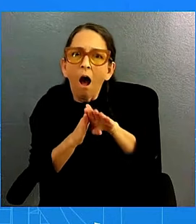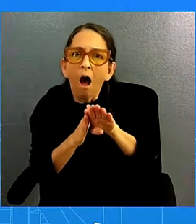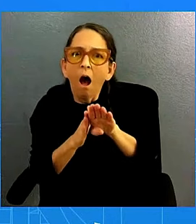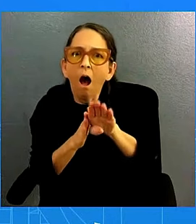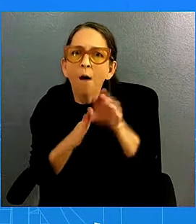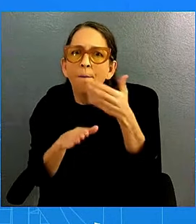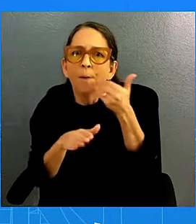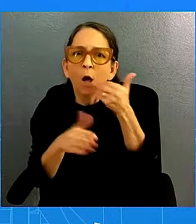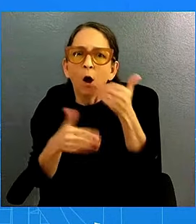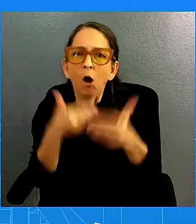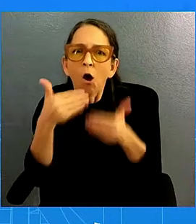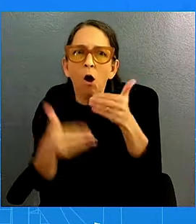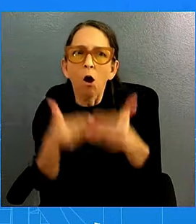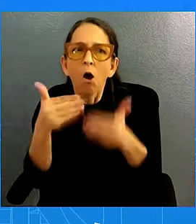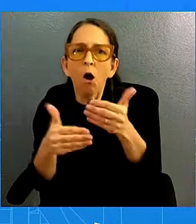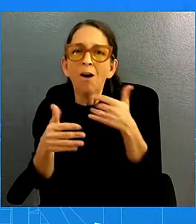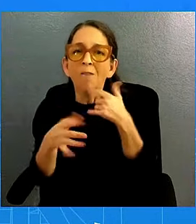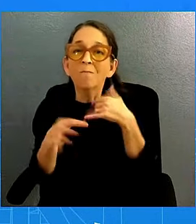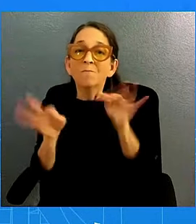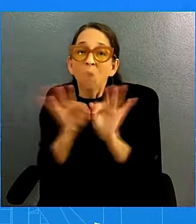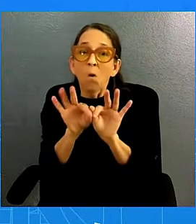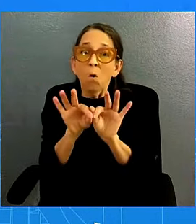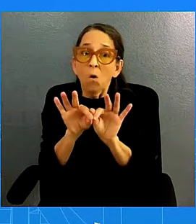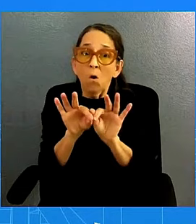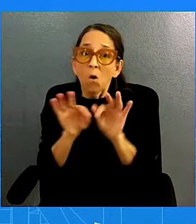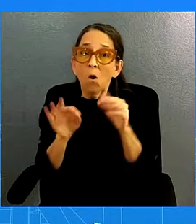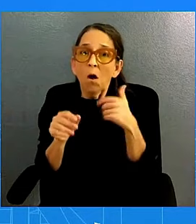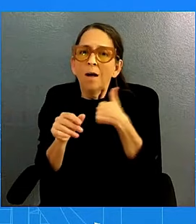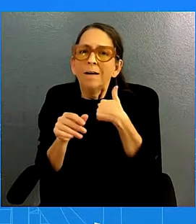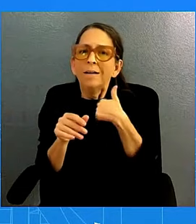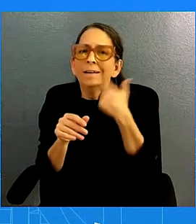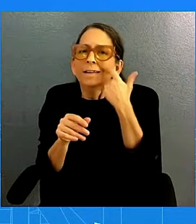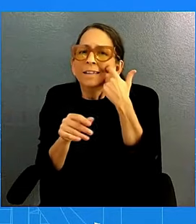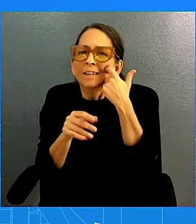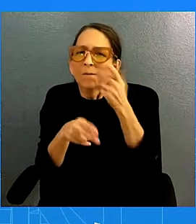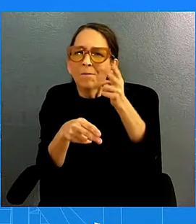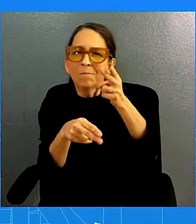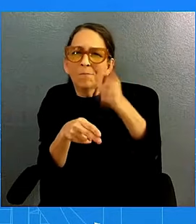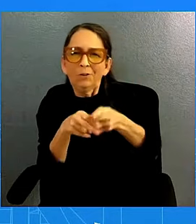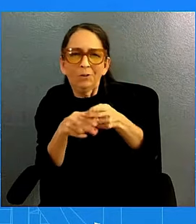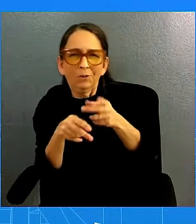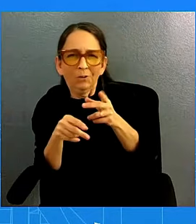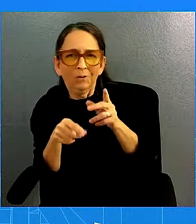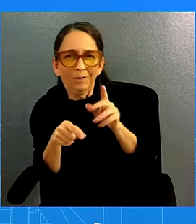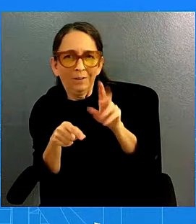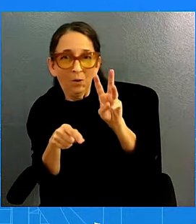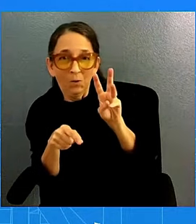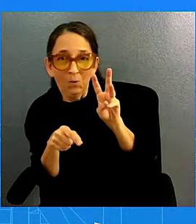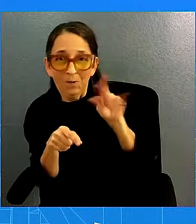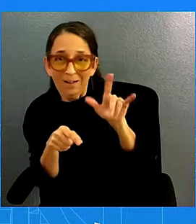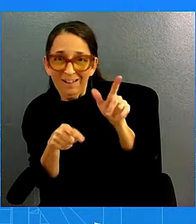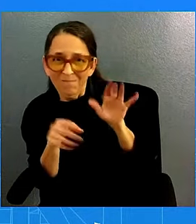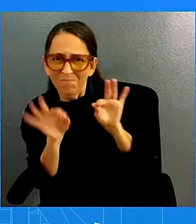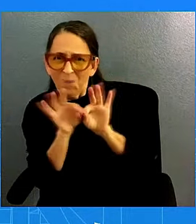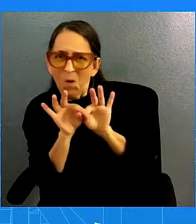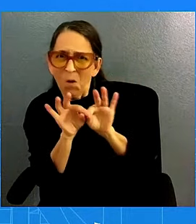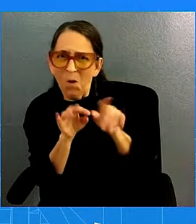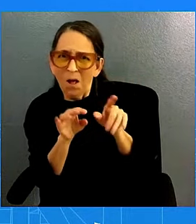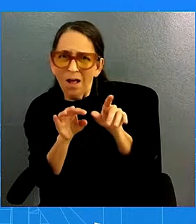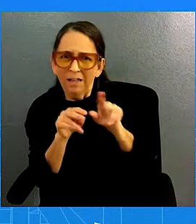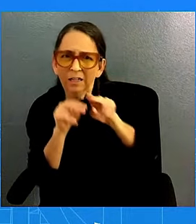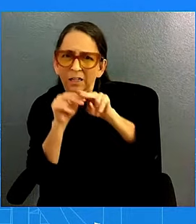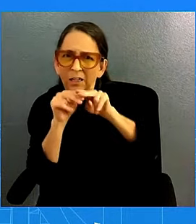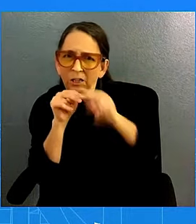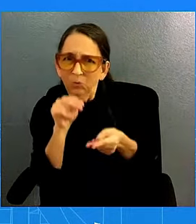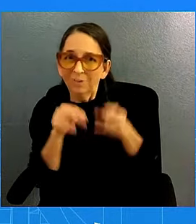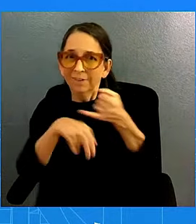here. And I just mentioned at the top or in that question that I was asked by Will how this is important for families, businesses. Now, prices